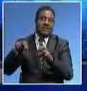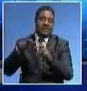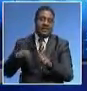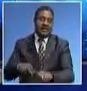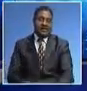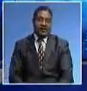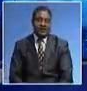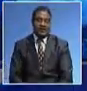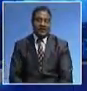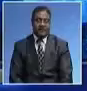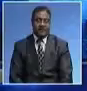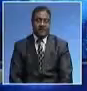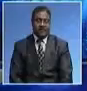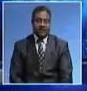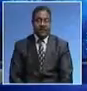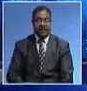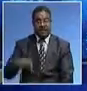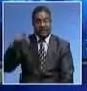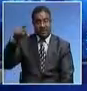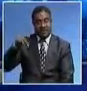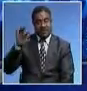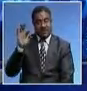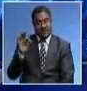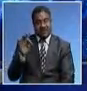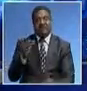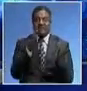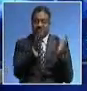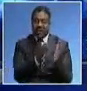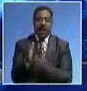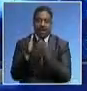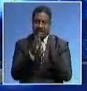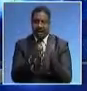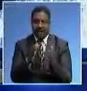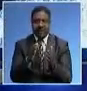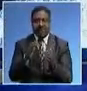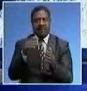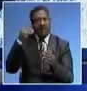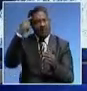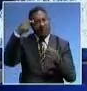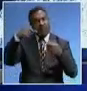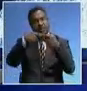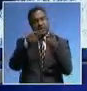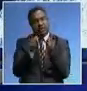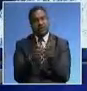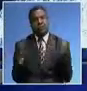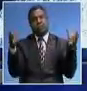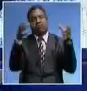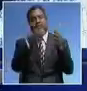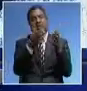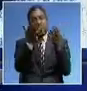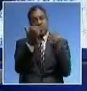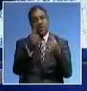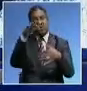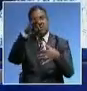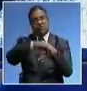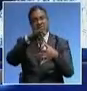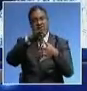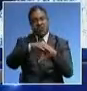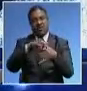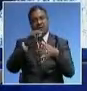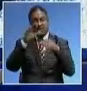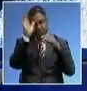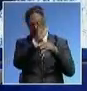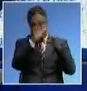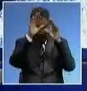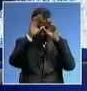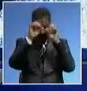The opposition patriotic front has started preparations for the general conference to elect a new party president. PEF Secretary-General Davis